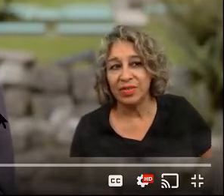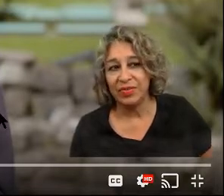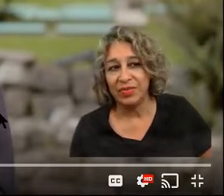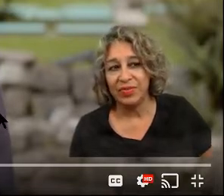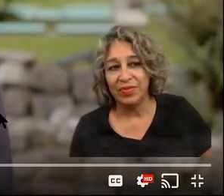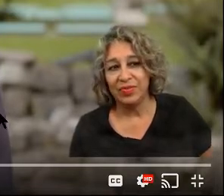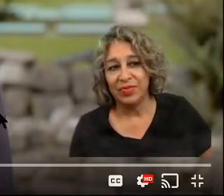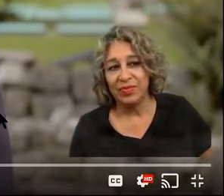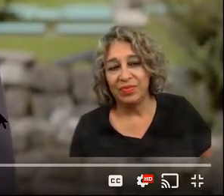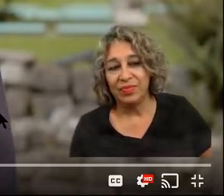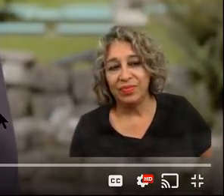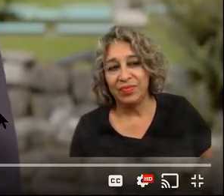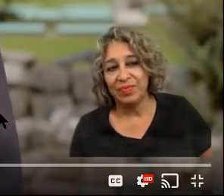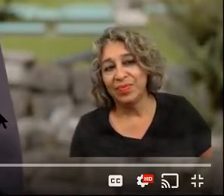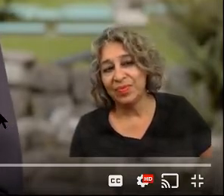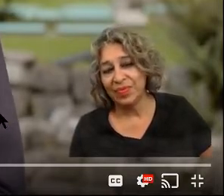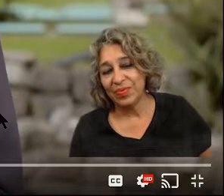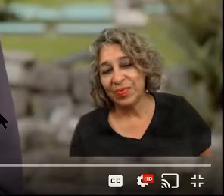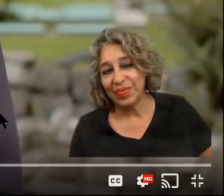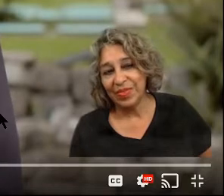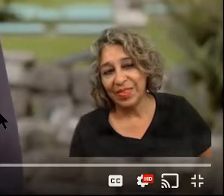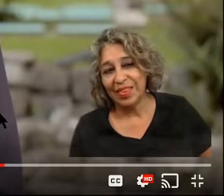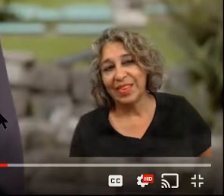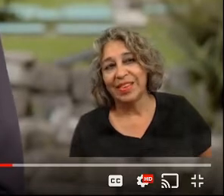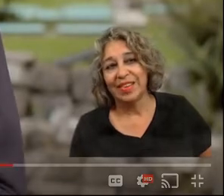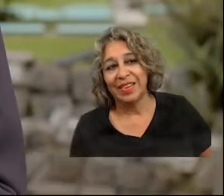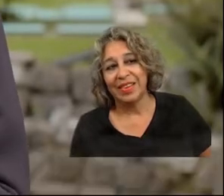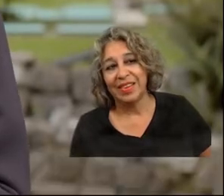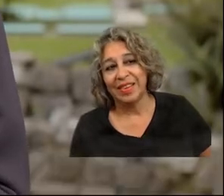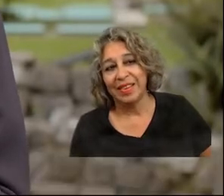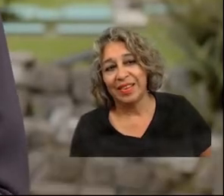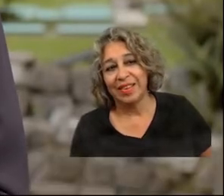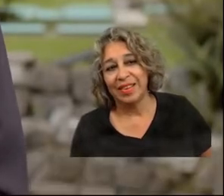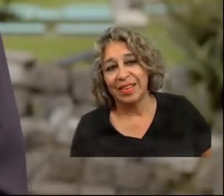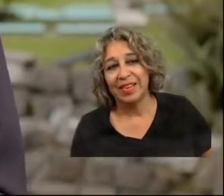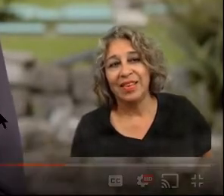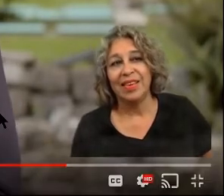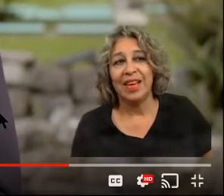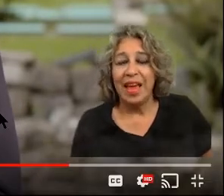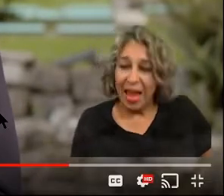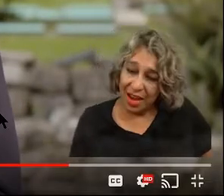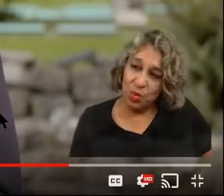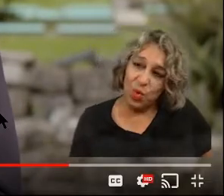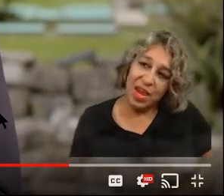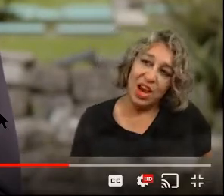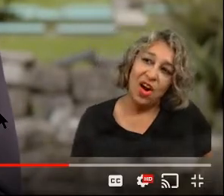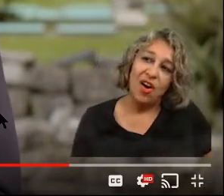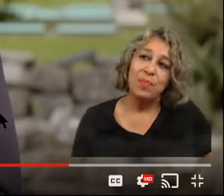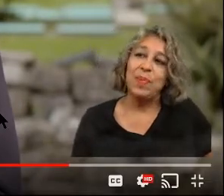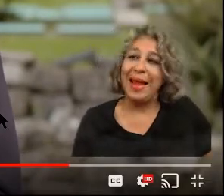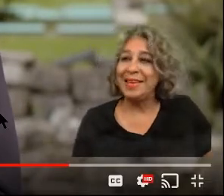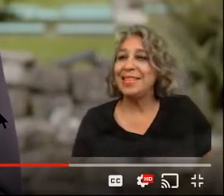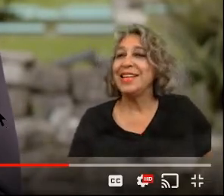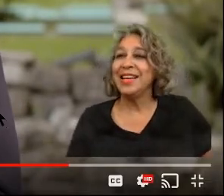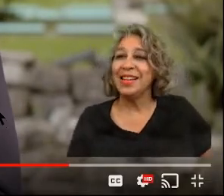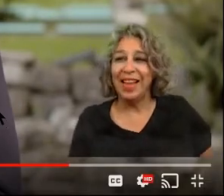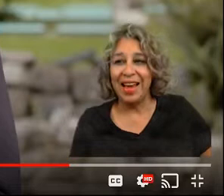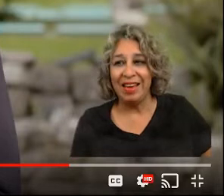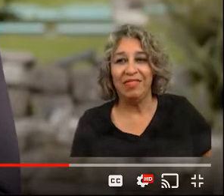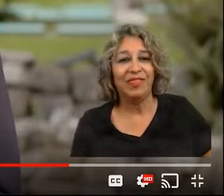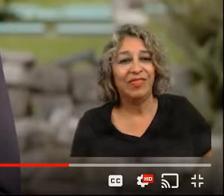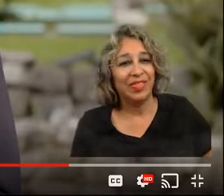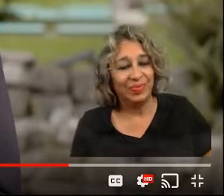and we are planting